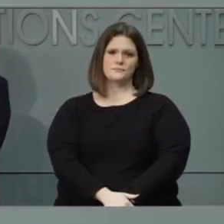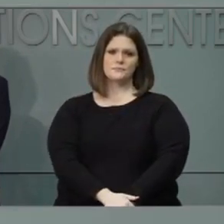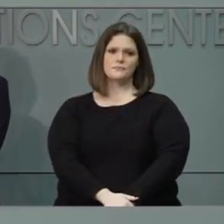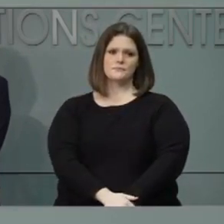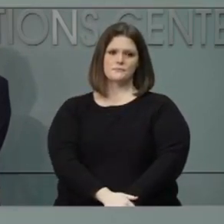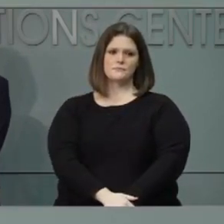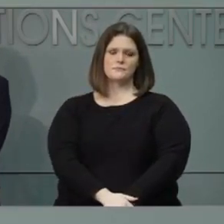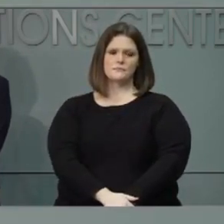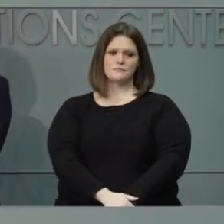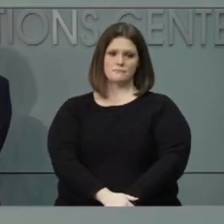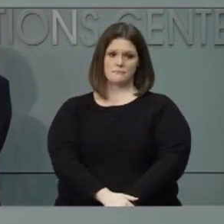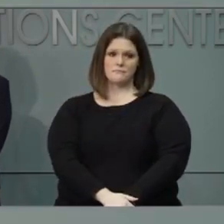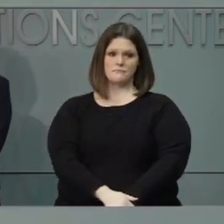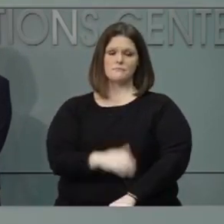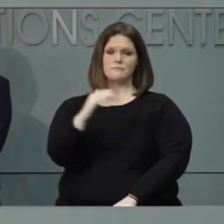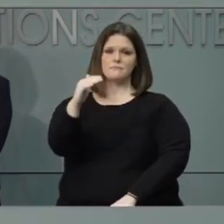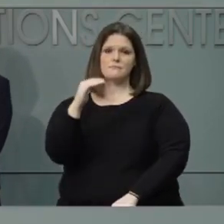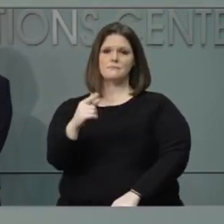Next question, please.